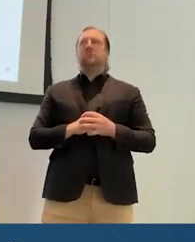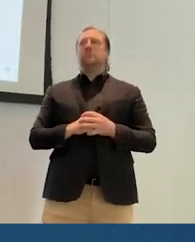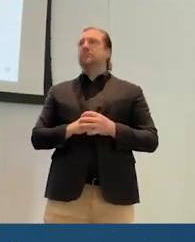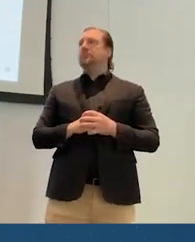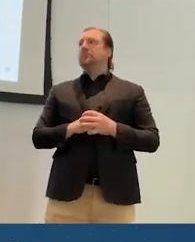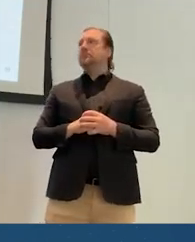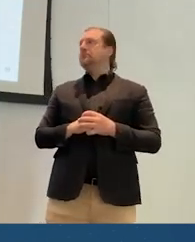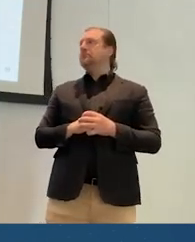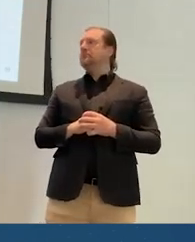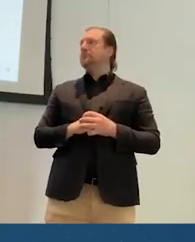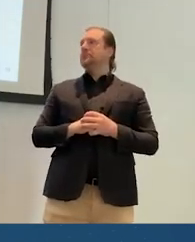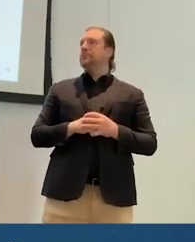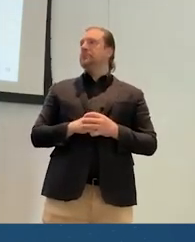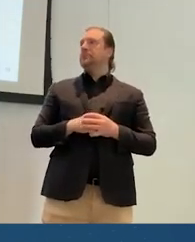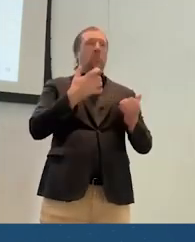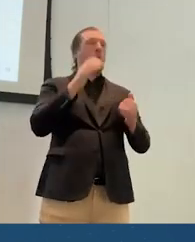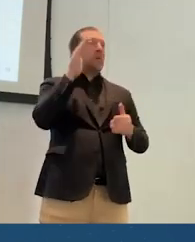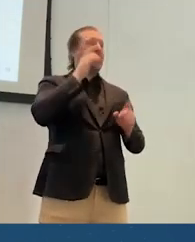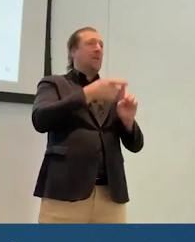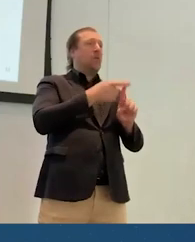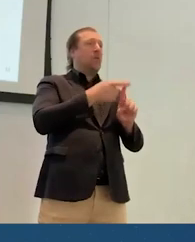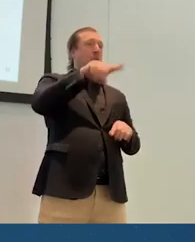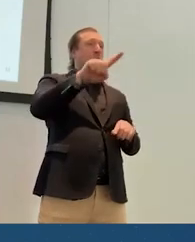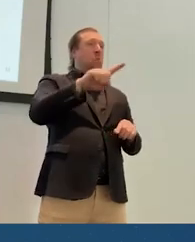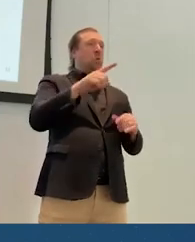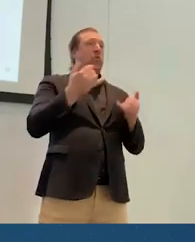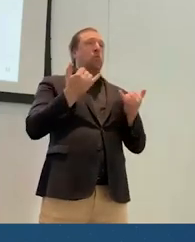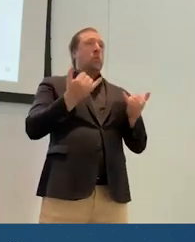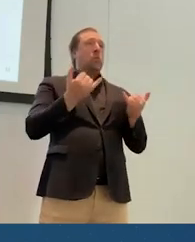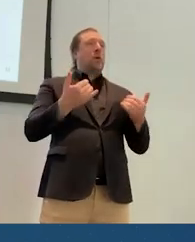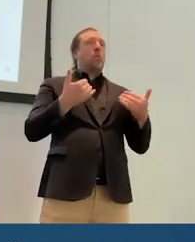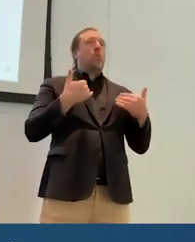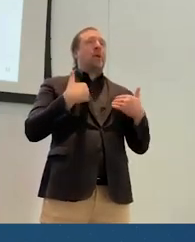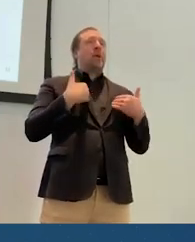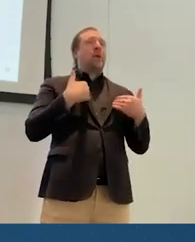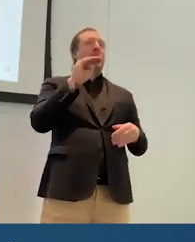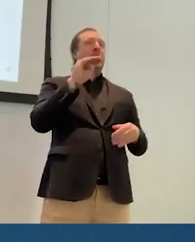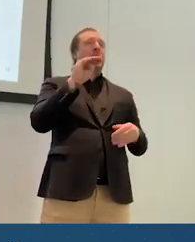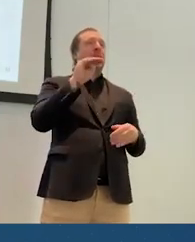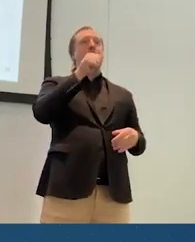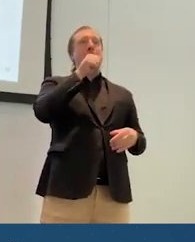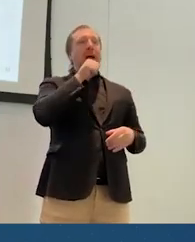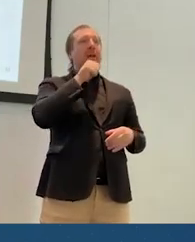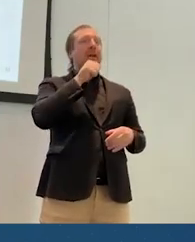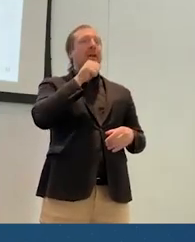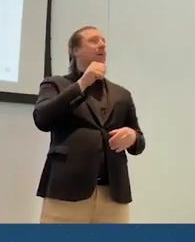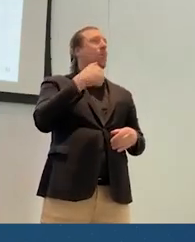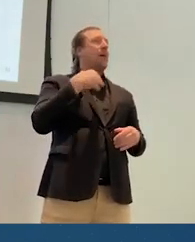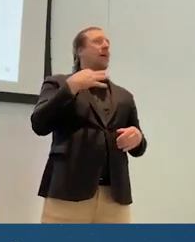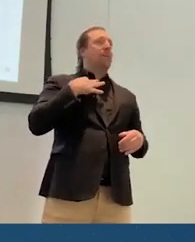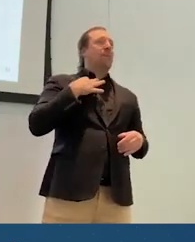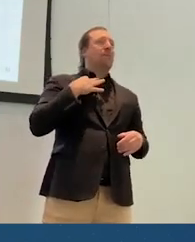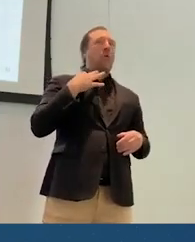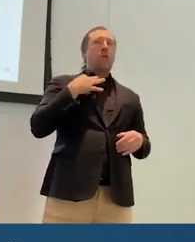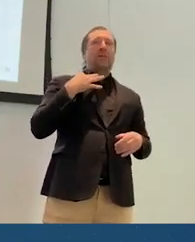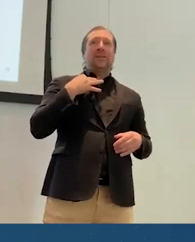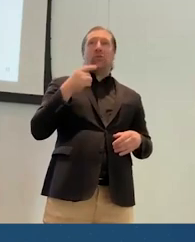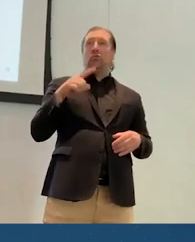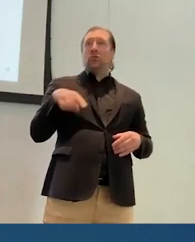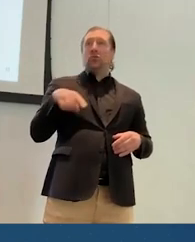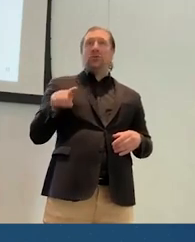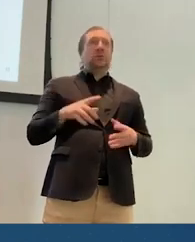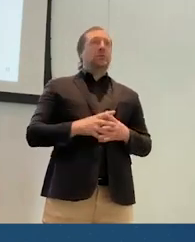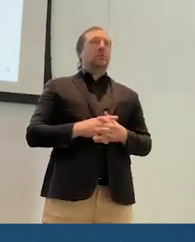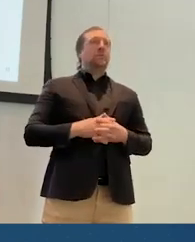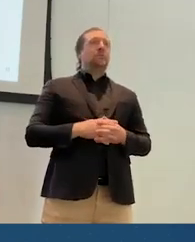So, yeah, I think we want to hear from you and hear from you right now. have Mike, we should have microphone, some volunteers on microphone duty, I hope.